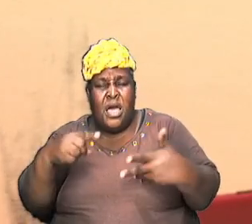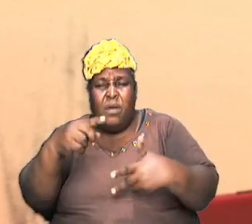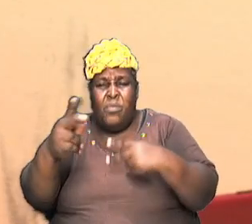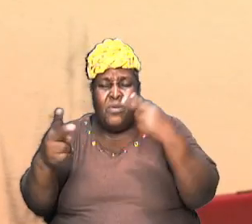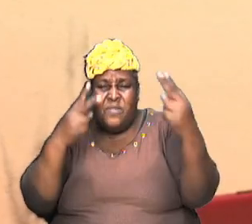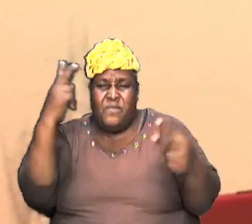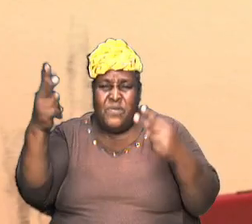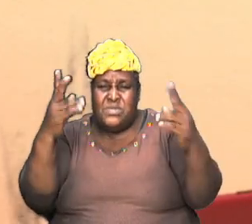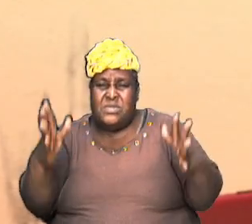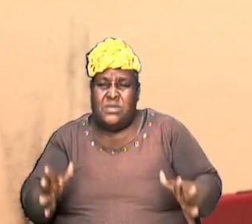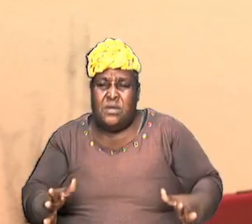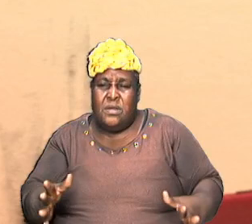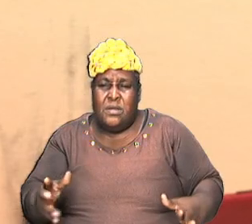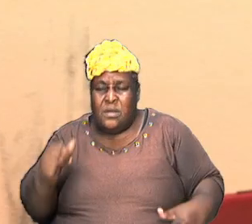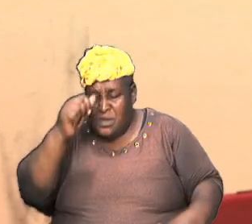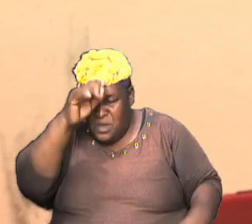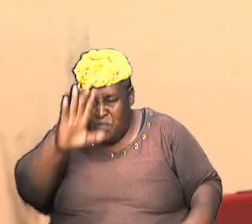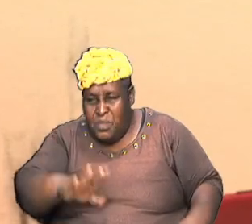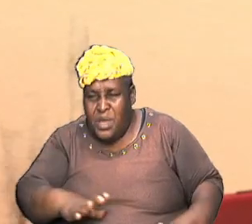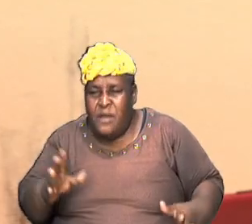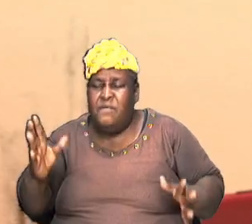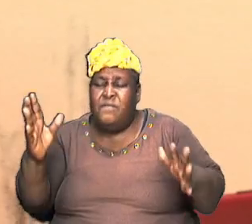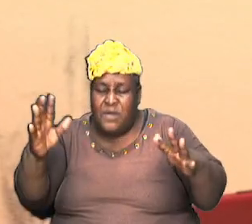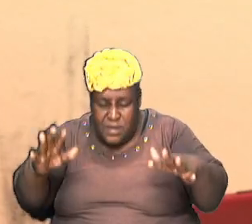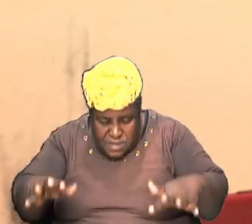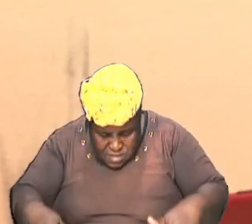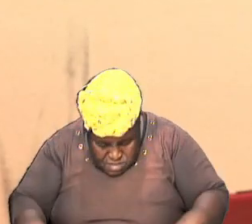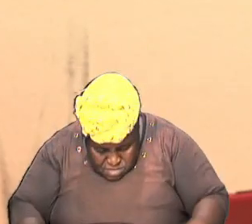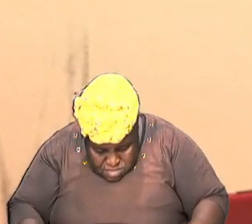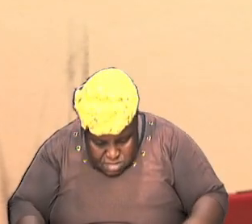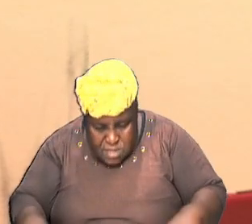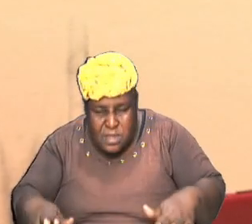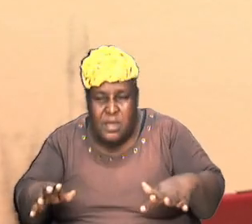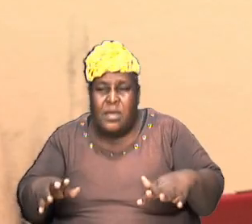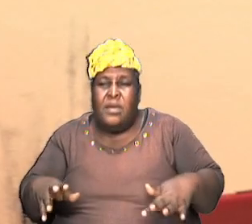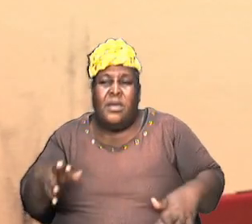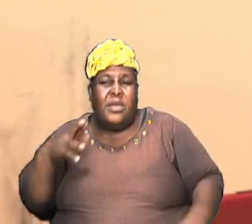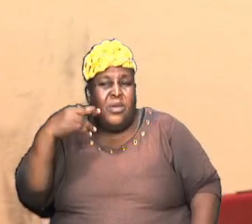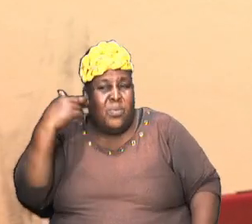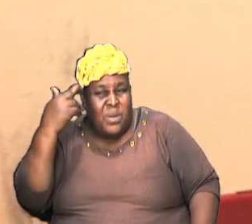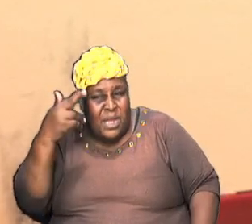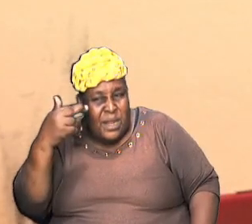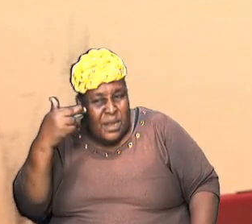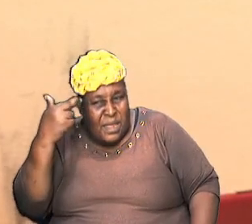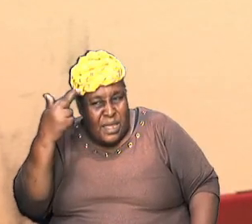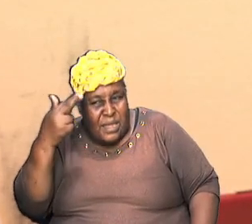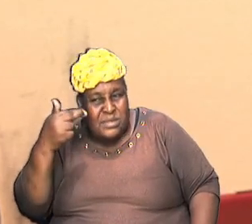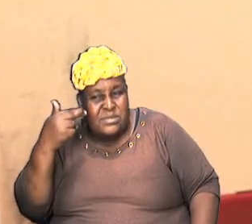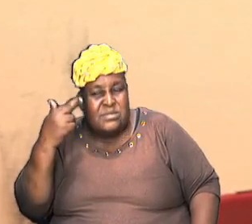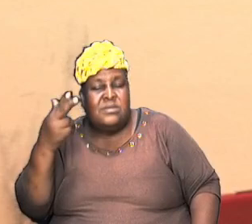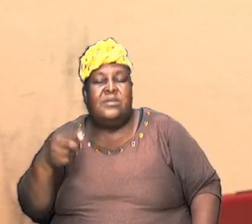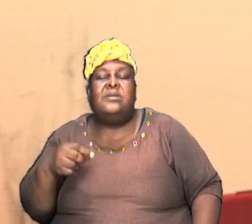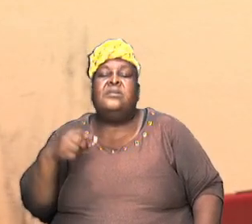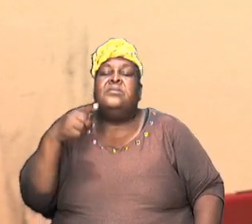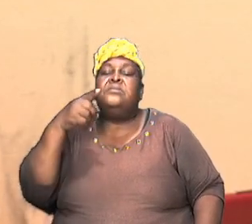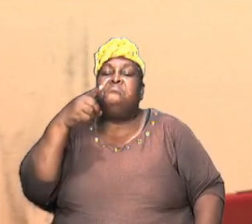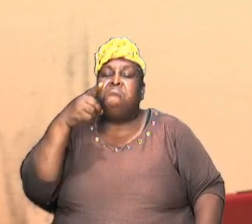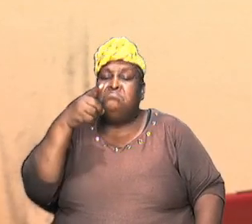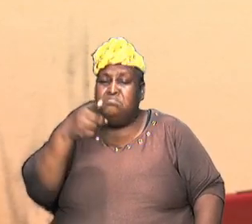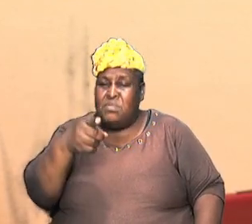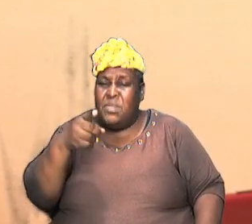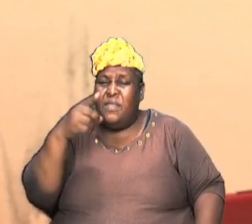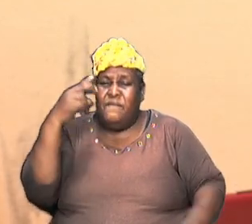that when he saw the man fell down and worship him and he realized that he was